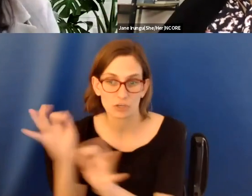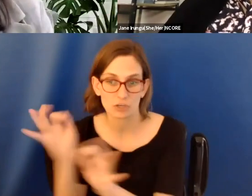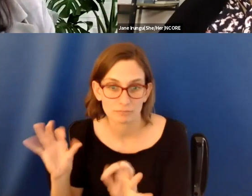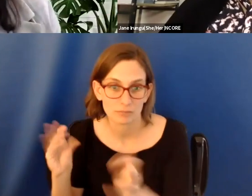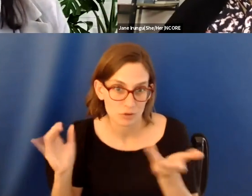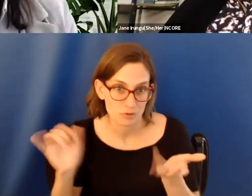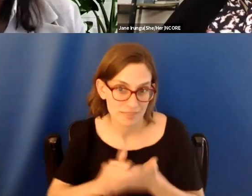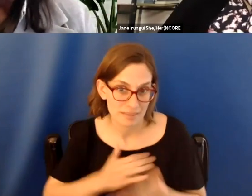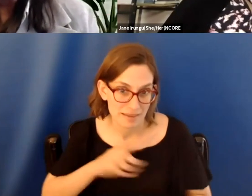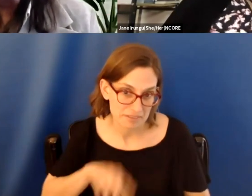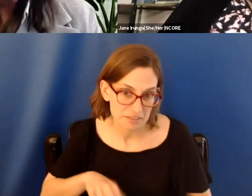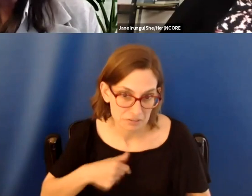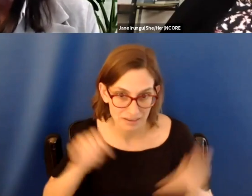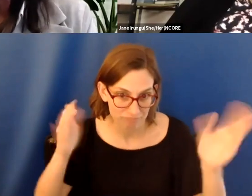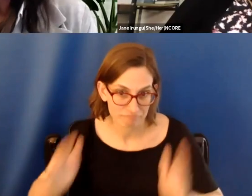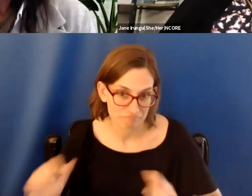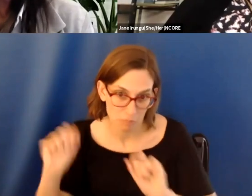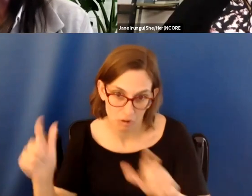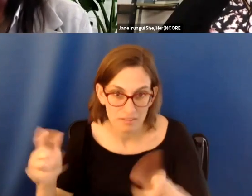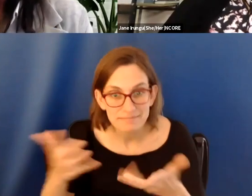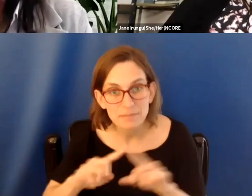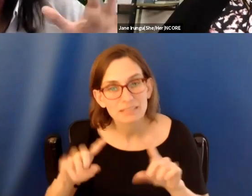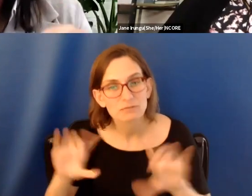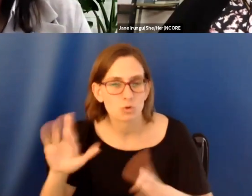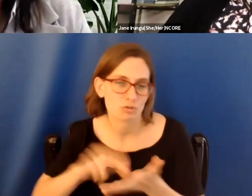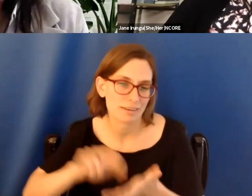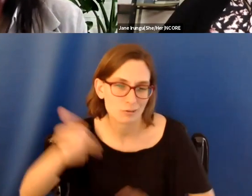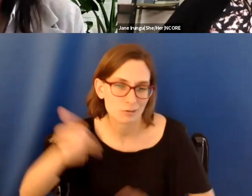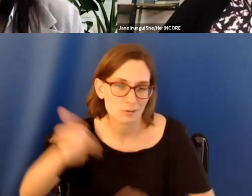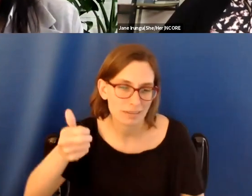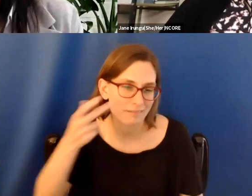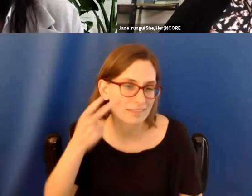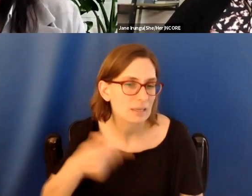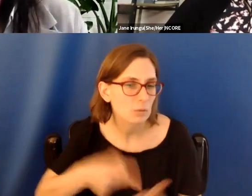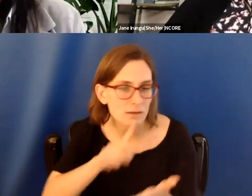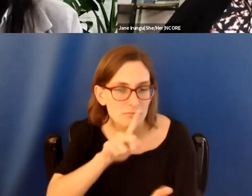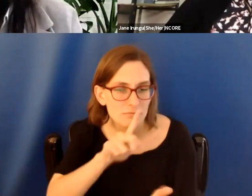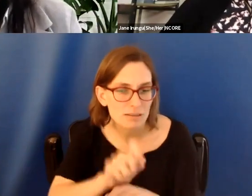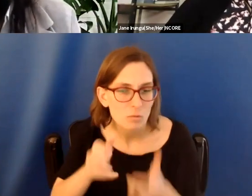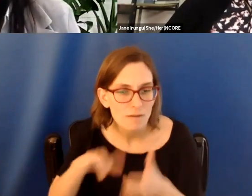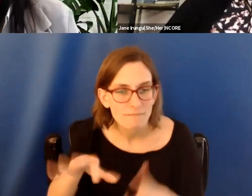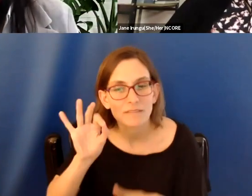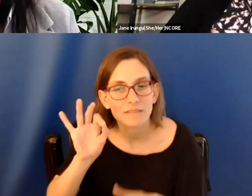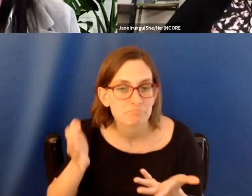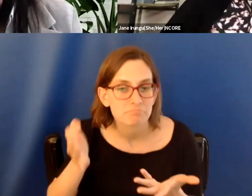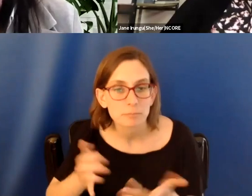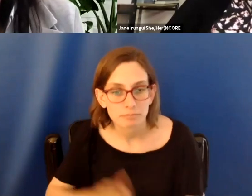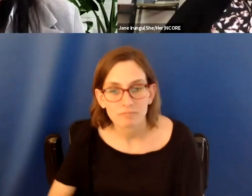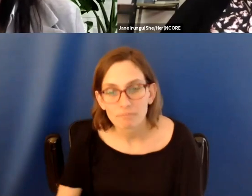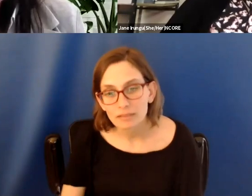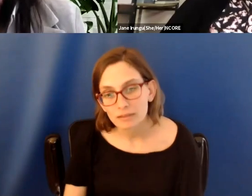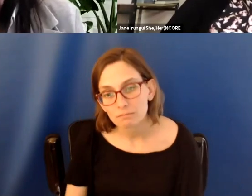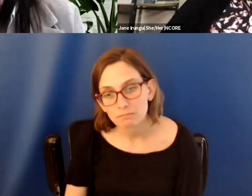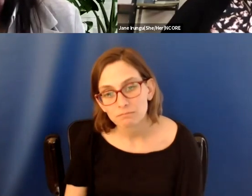there's my answer. Um, but do your research and see what it is that you're actually looking for so that you can get what you really want